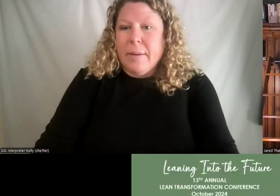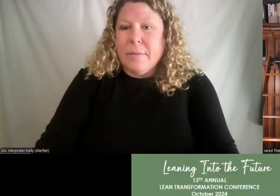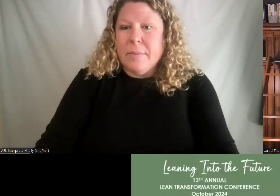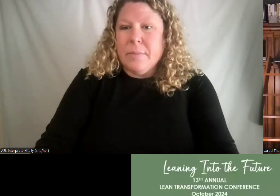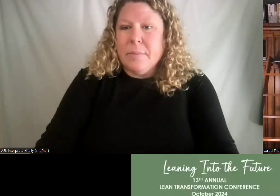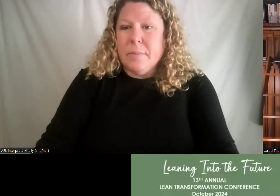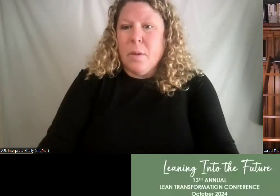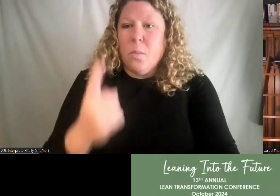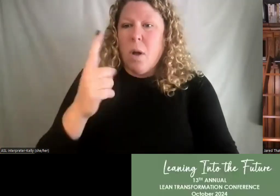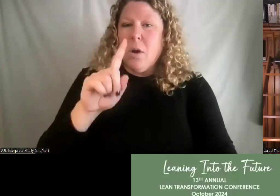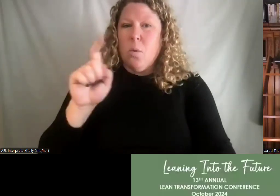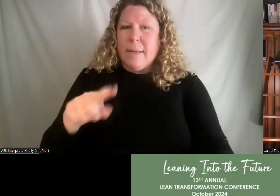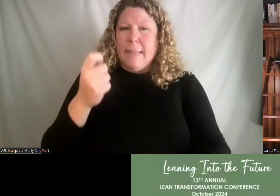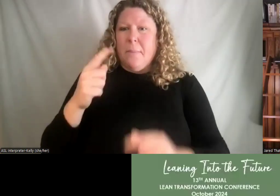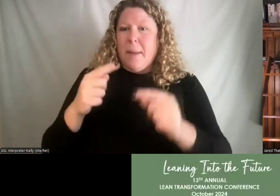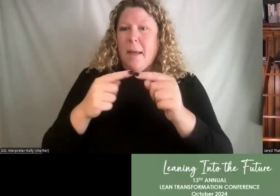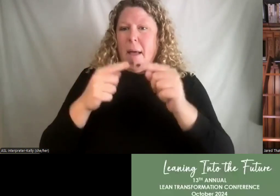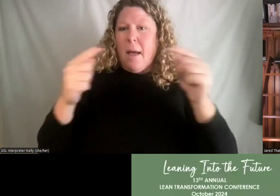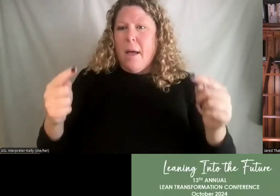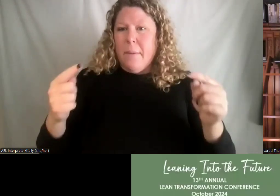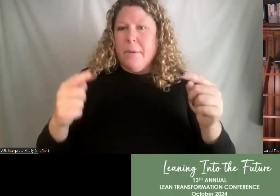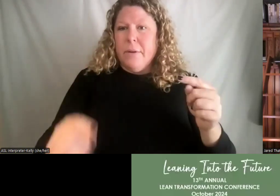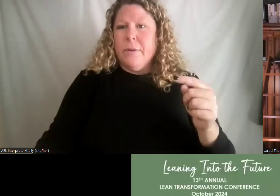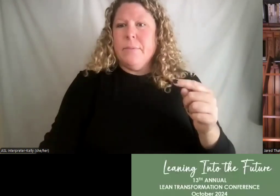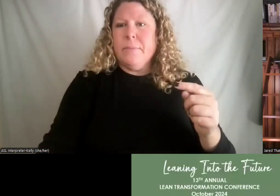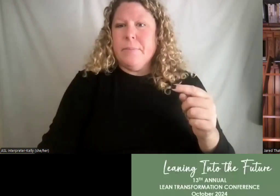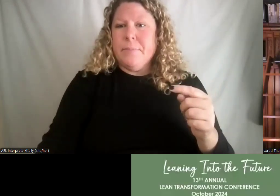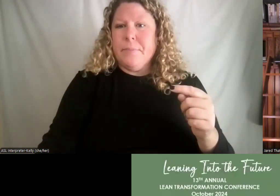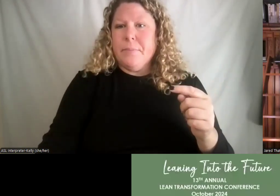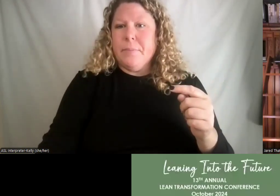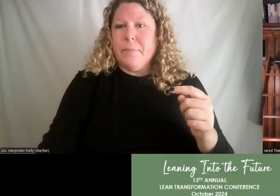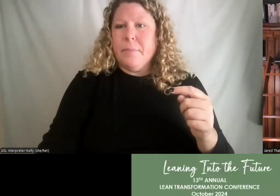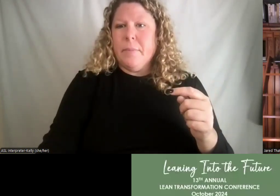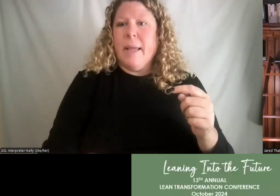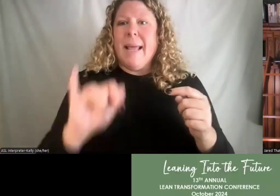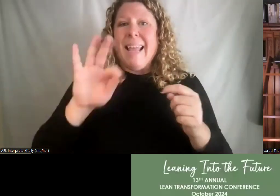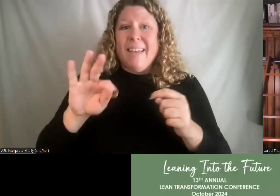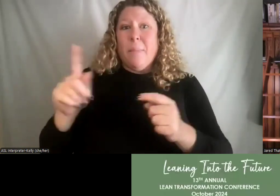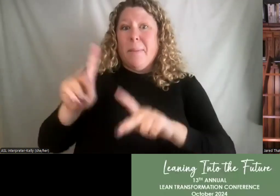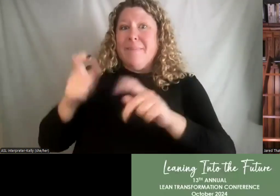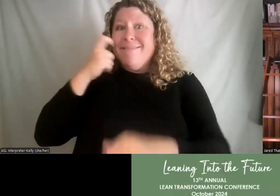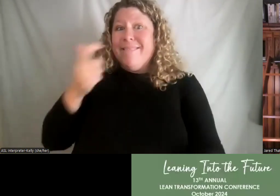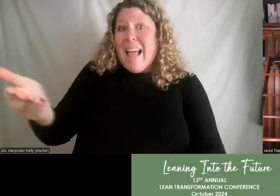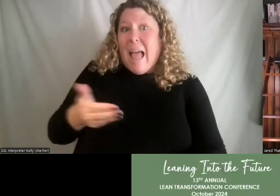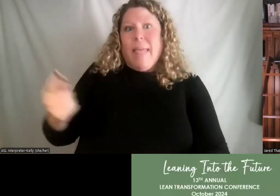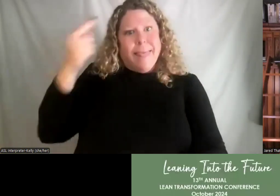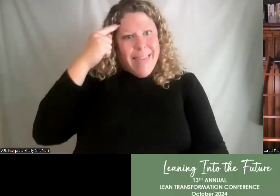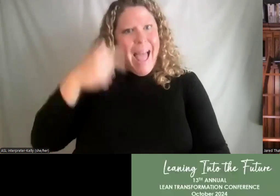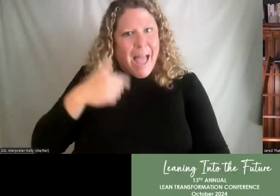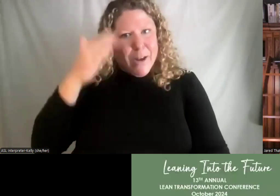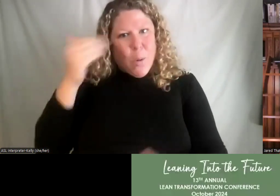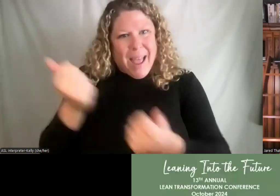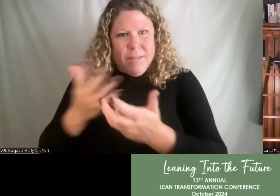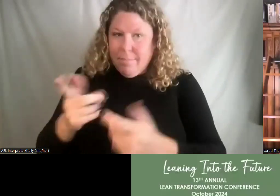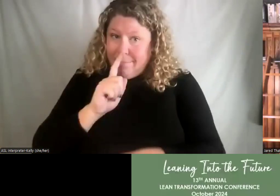from the opposite direction. What about when new hires think they know everything, but really they do not because the